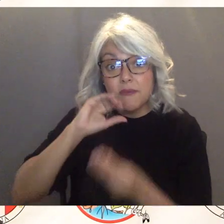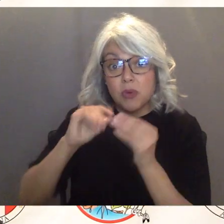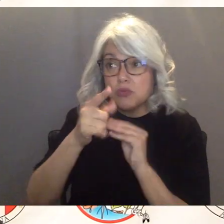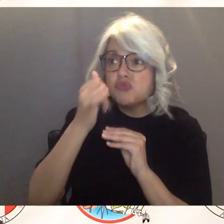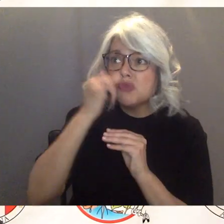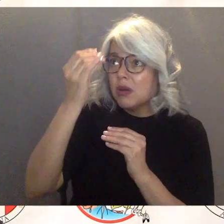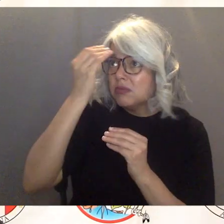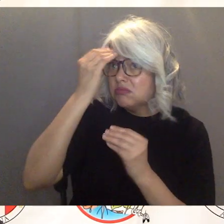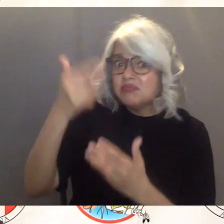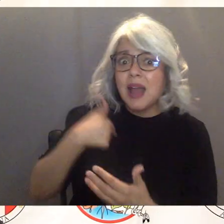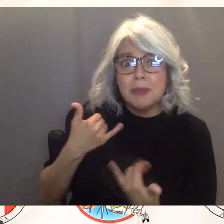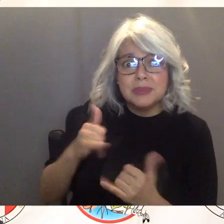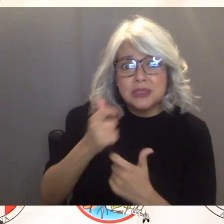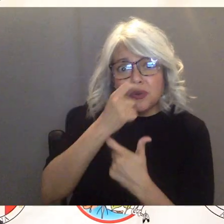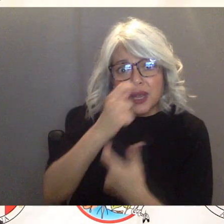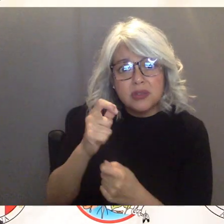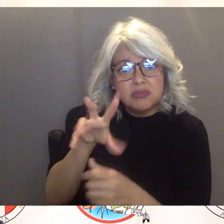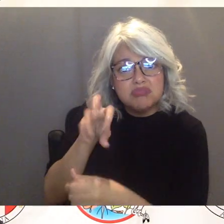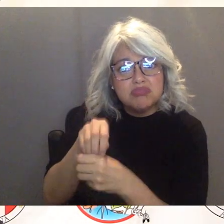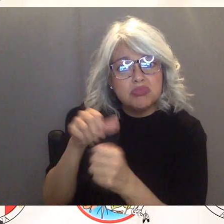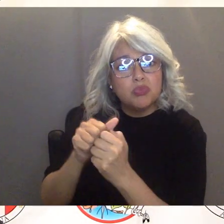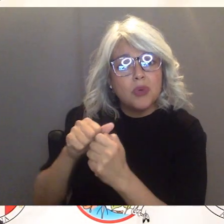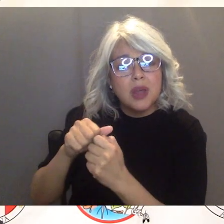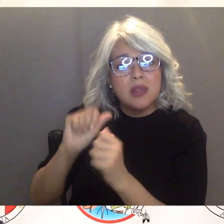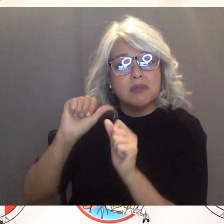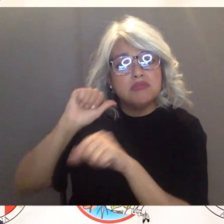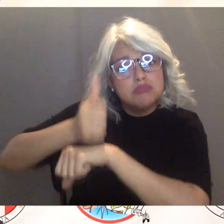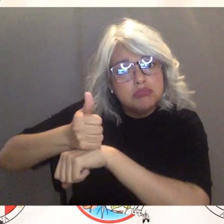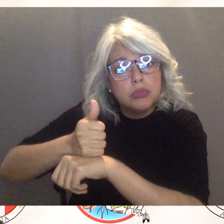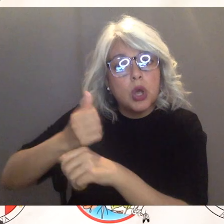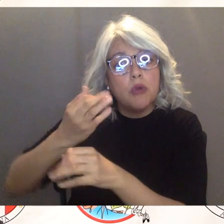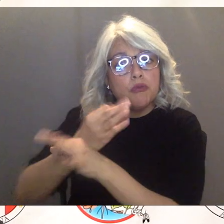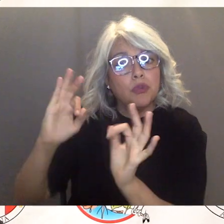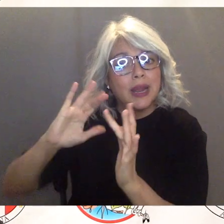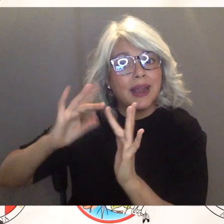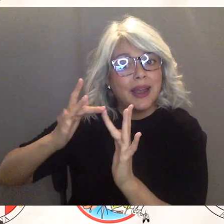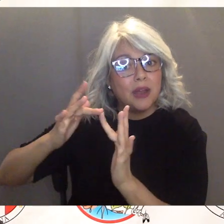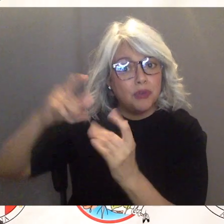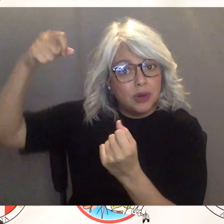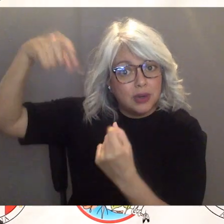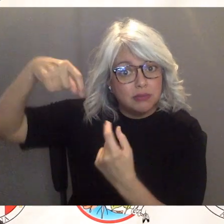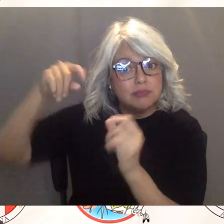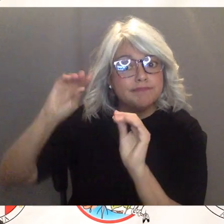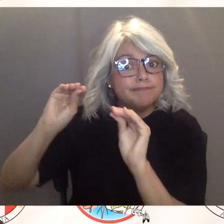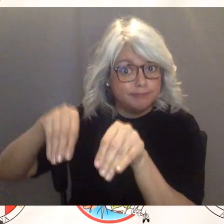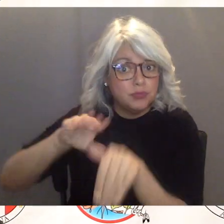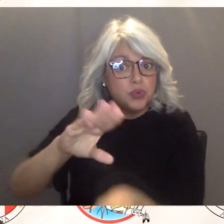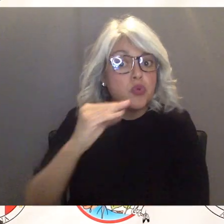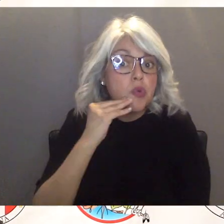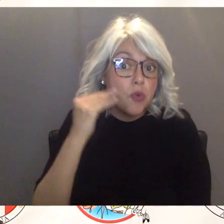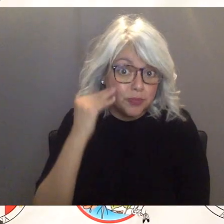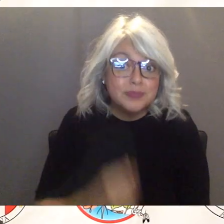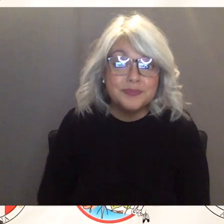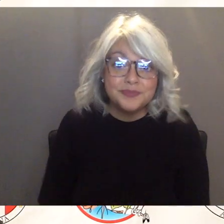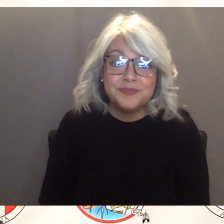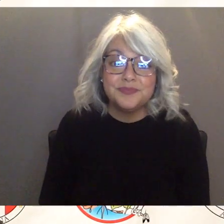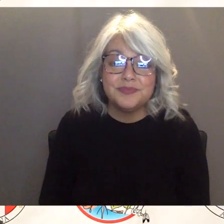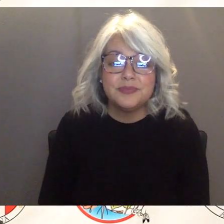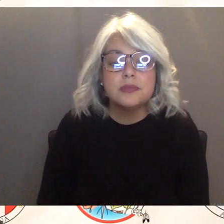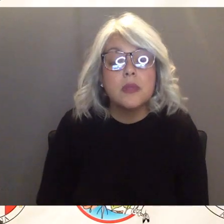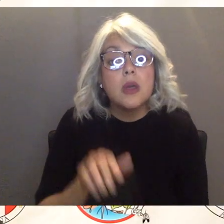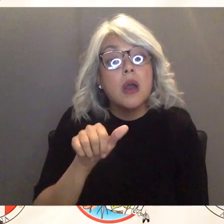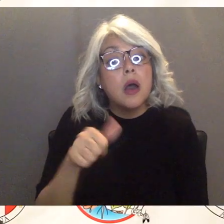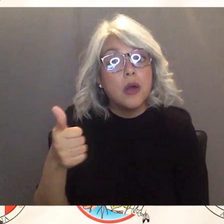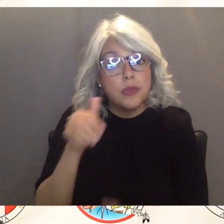still interested in the um wireless internet internet installation uh another reminder